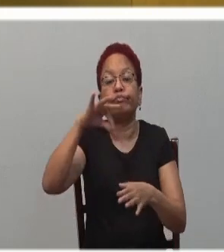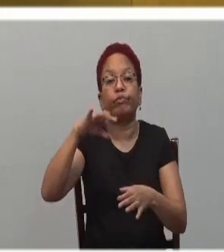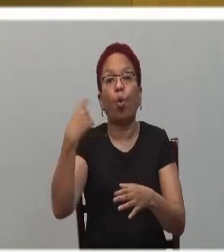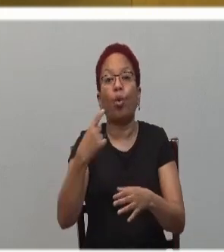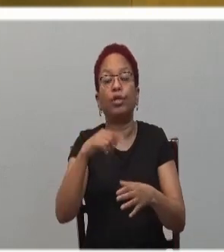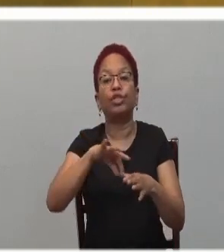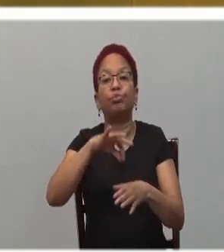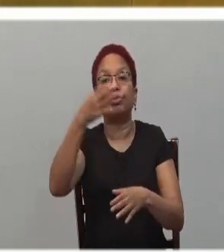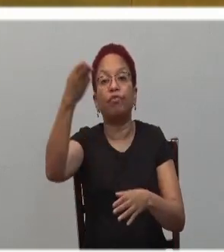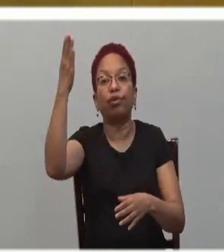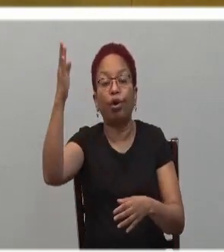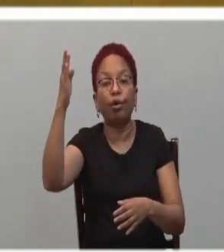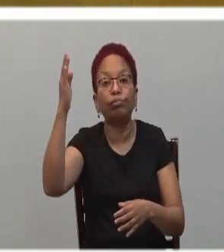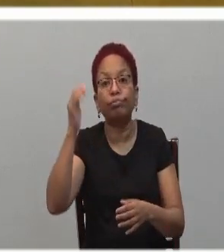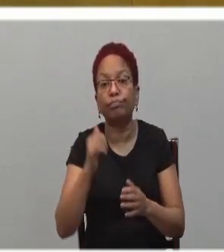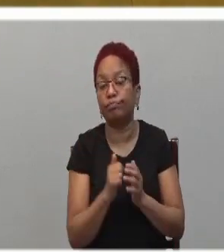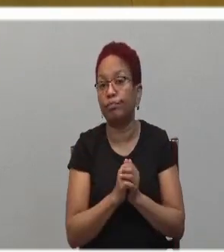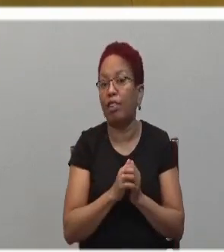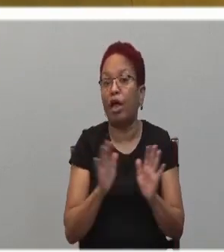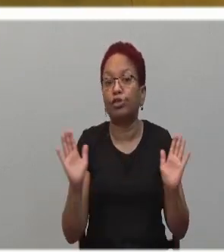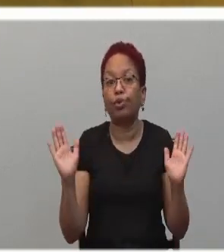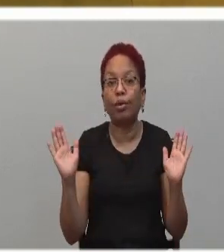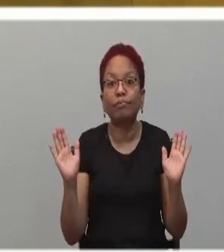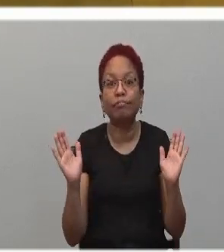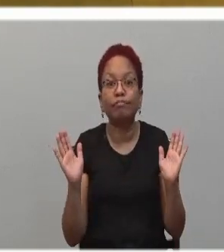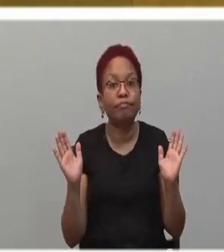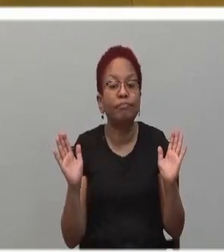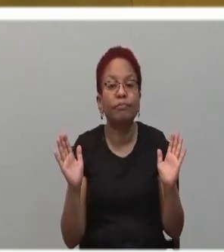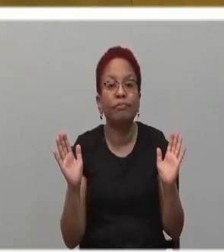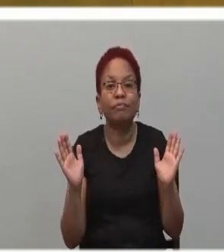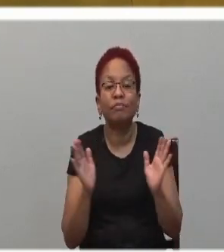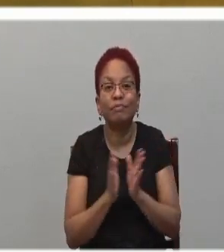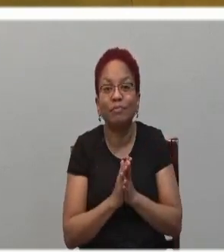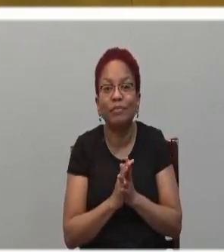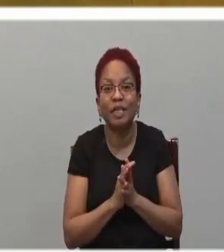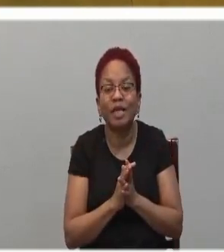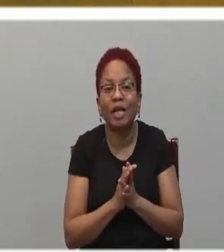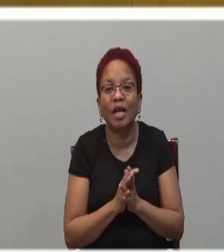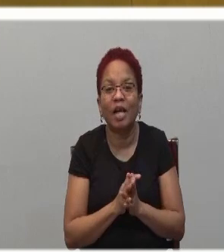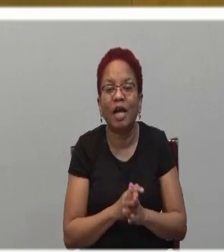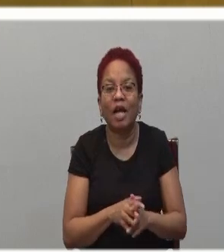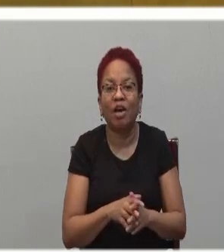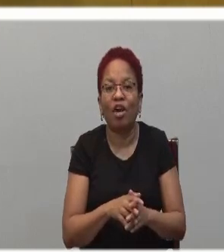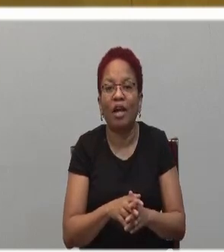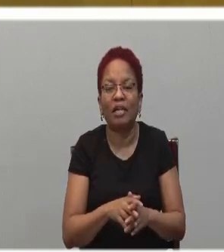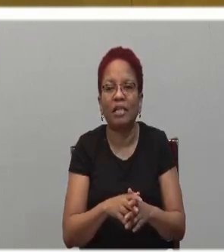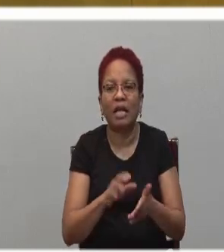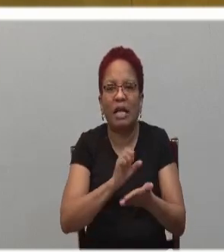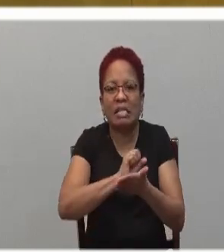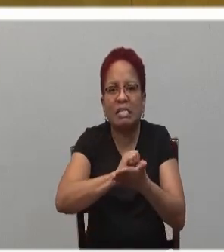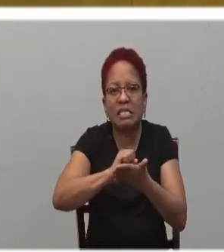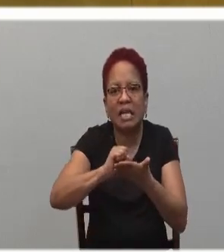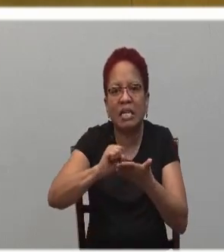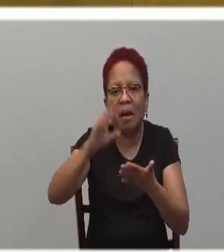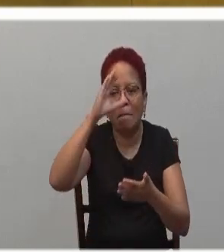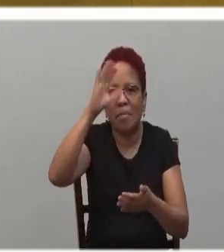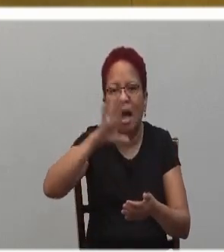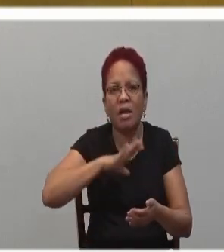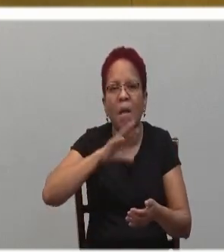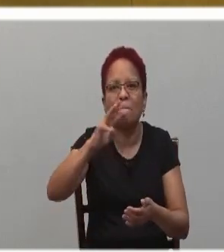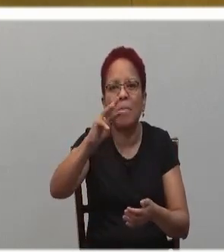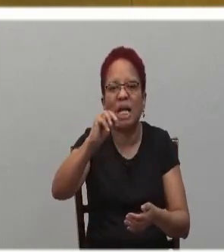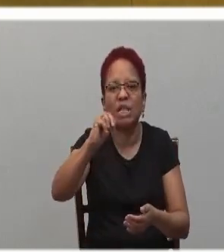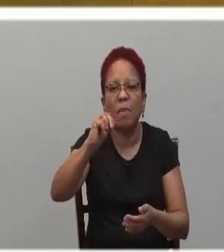spirit of God, for example, that enabled Maximilian Colby in the powerlessness of being in the